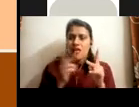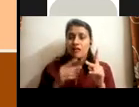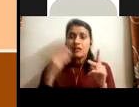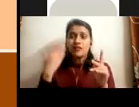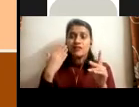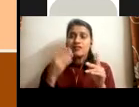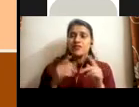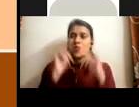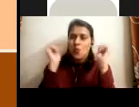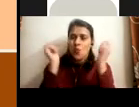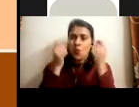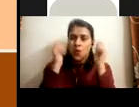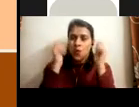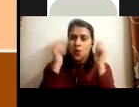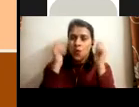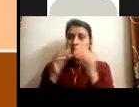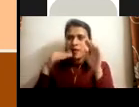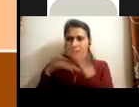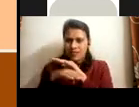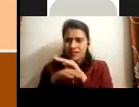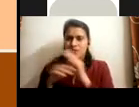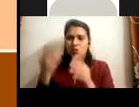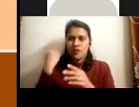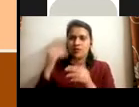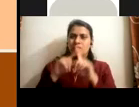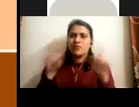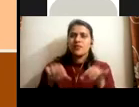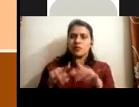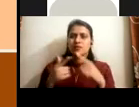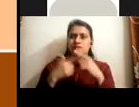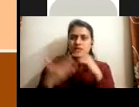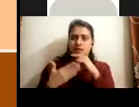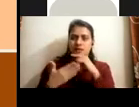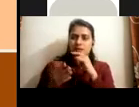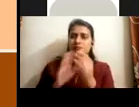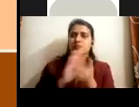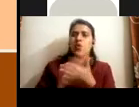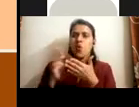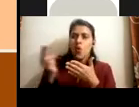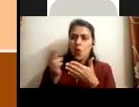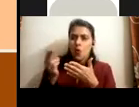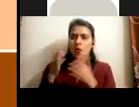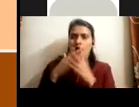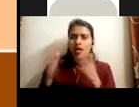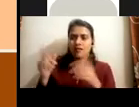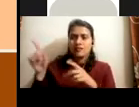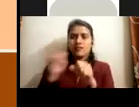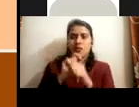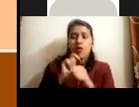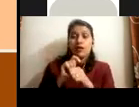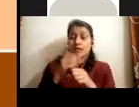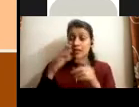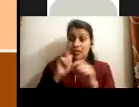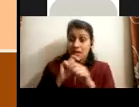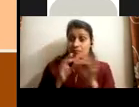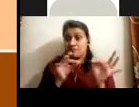on the job training. While we completed our training, uh, um, the hotel and, um, et cetera, they're delayed. Okay. So then,